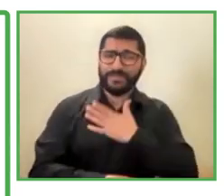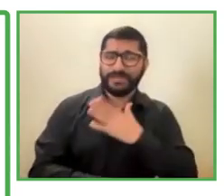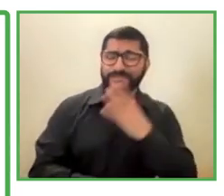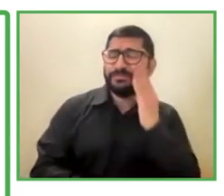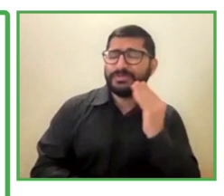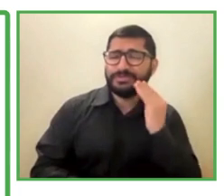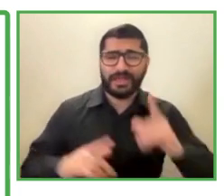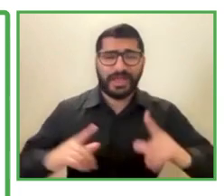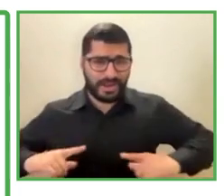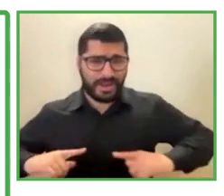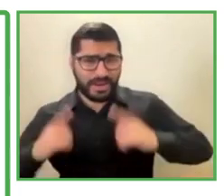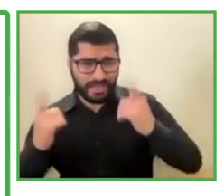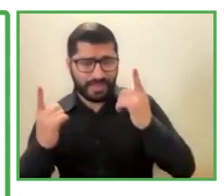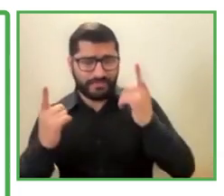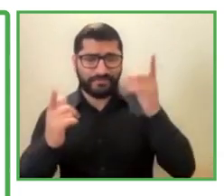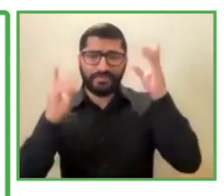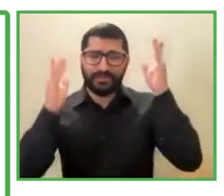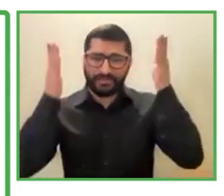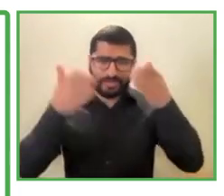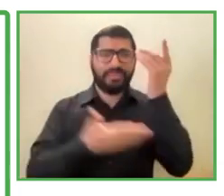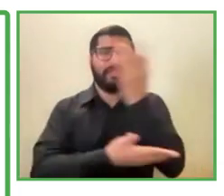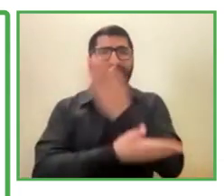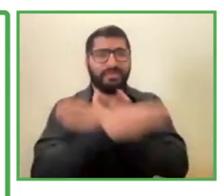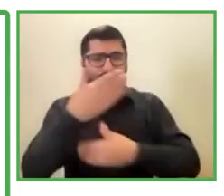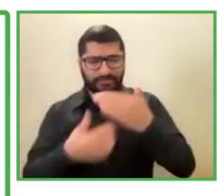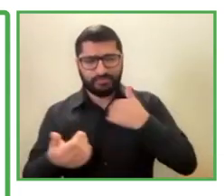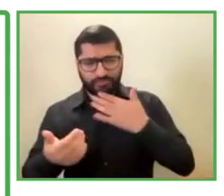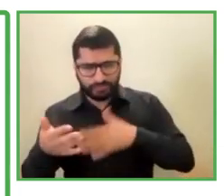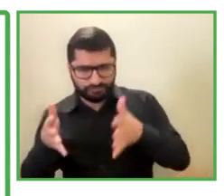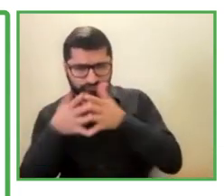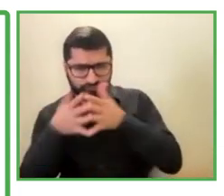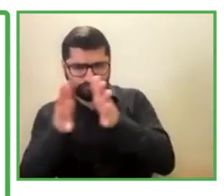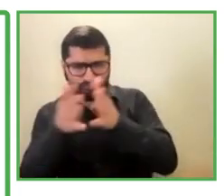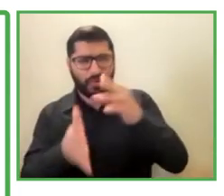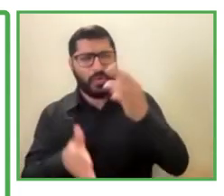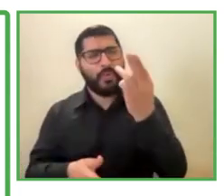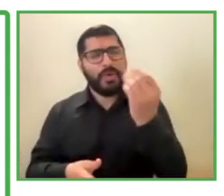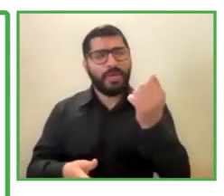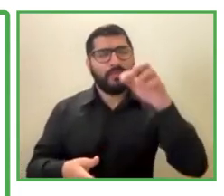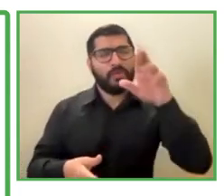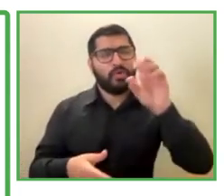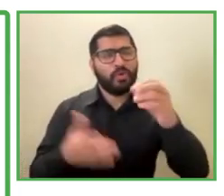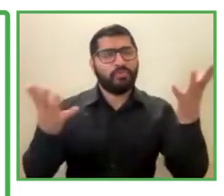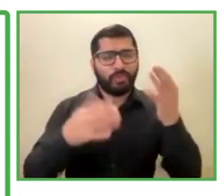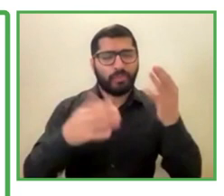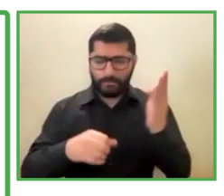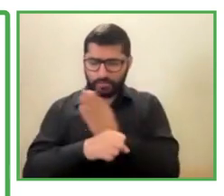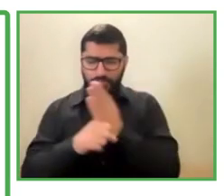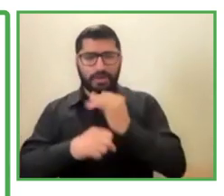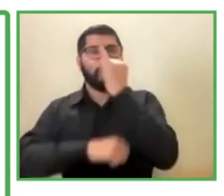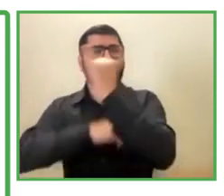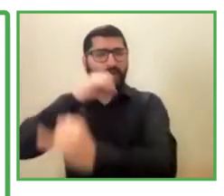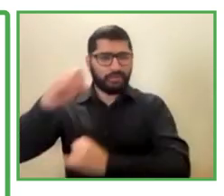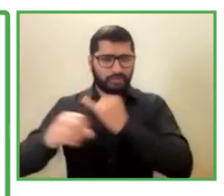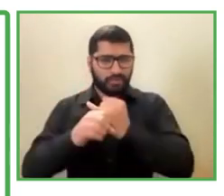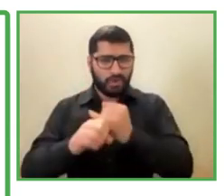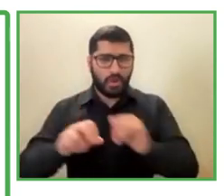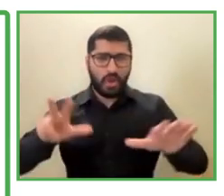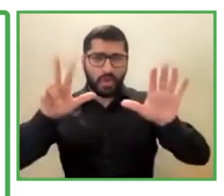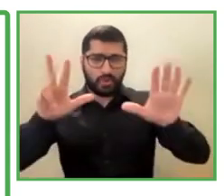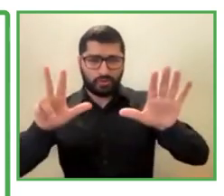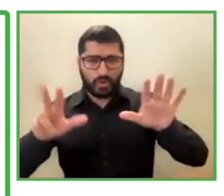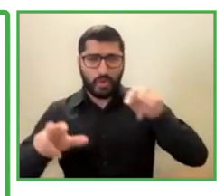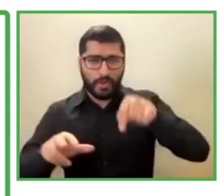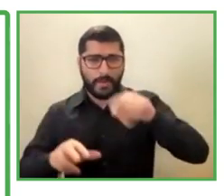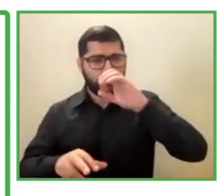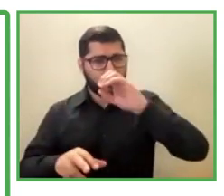so we are a multinational company with 8.5 billion dollars of the revenue and we have a workforce